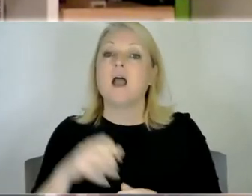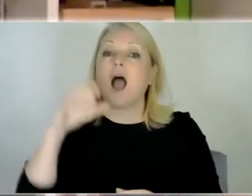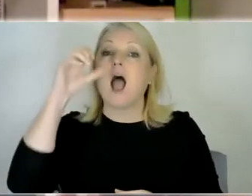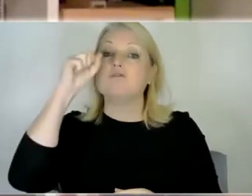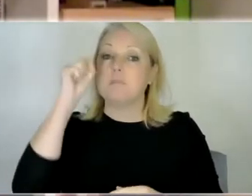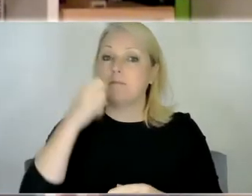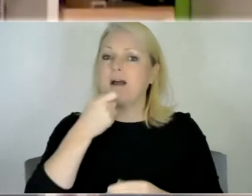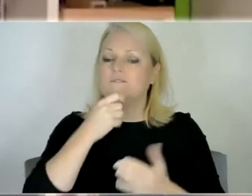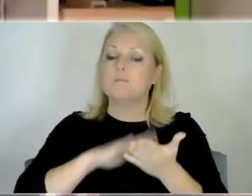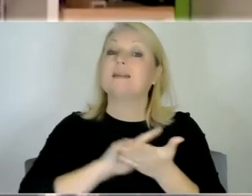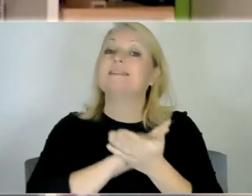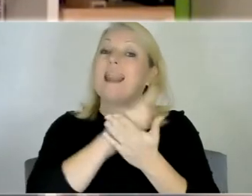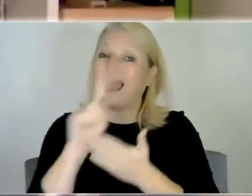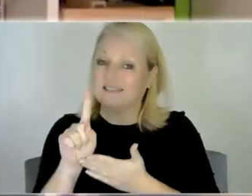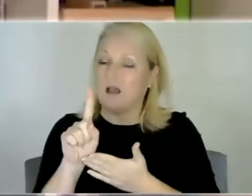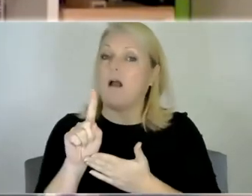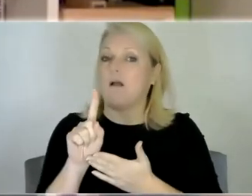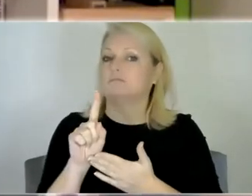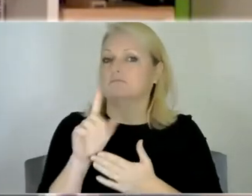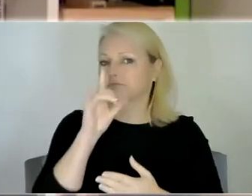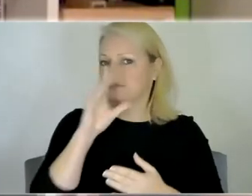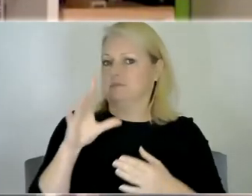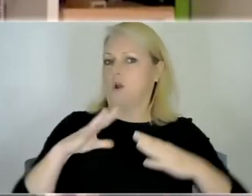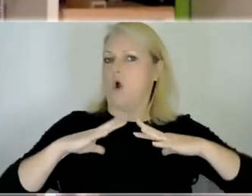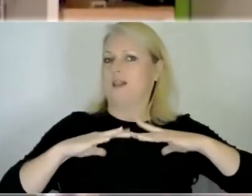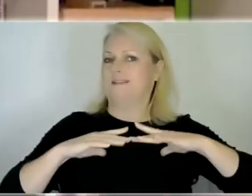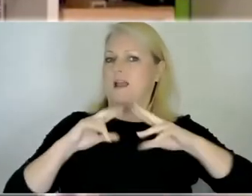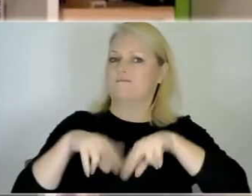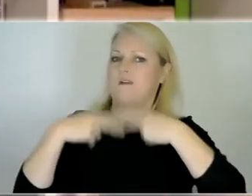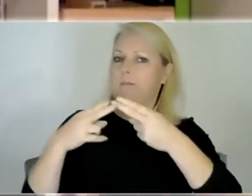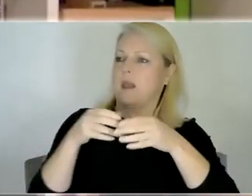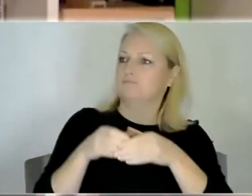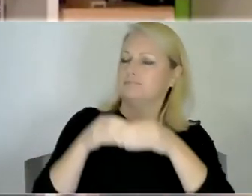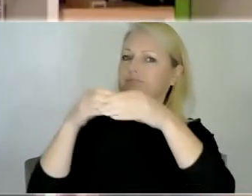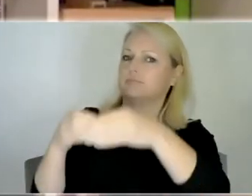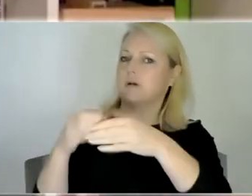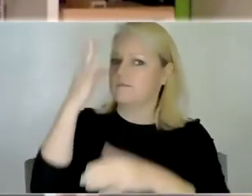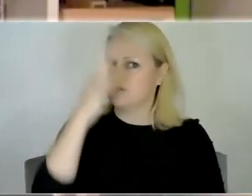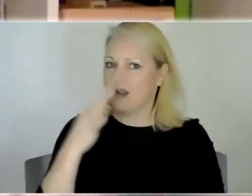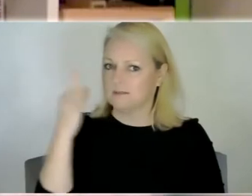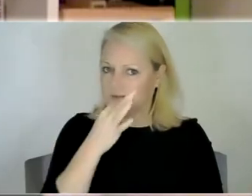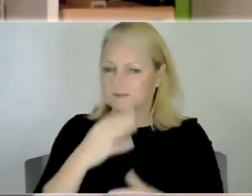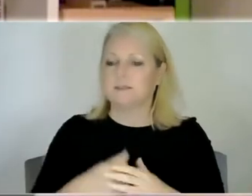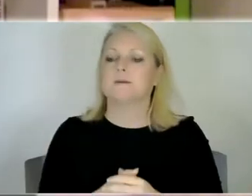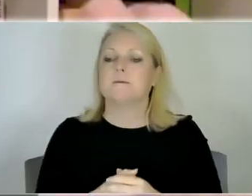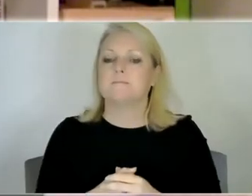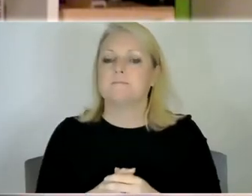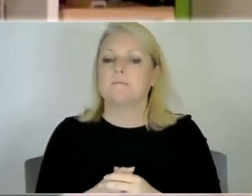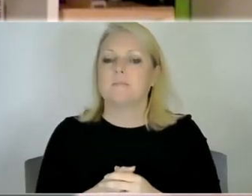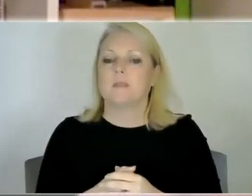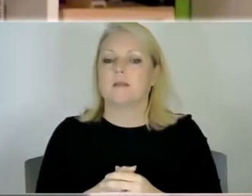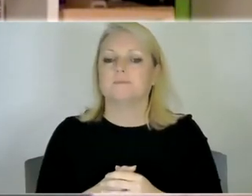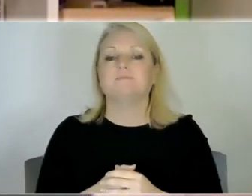we went on holiday and we were we were in France and and in the the